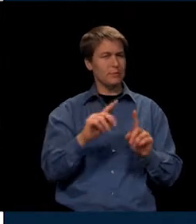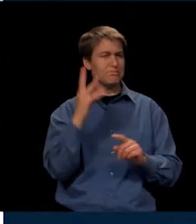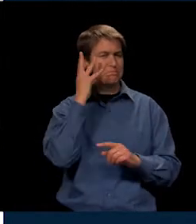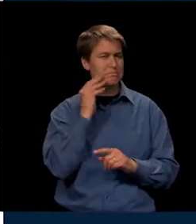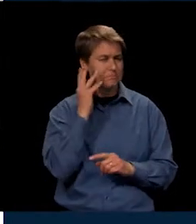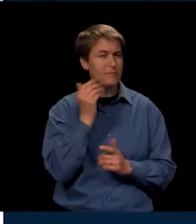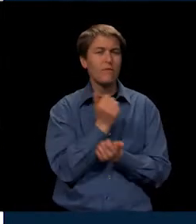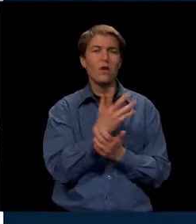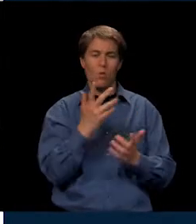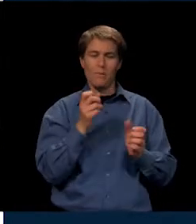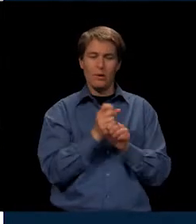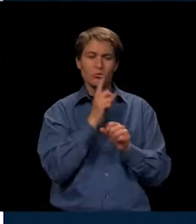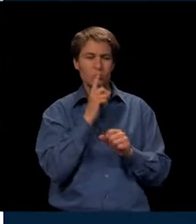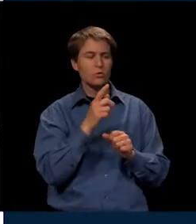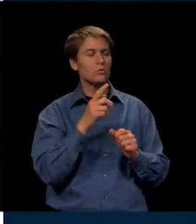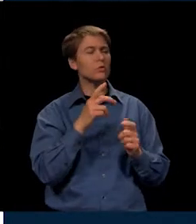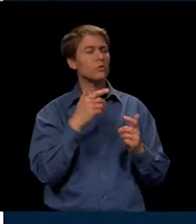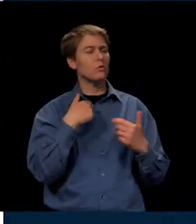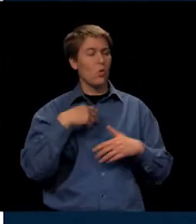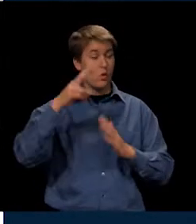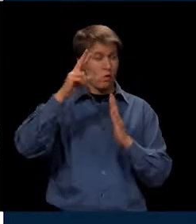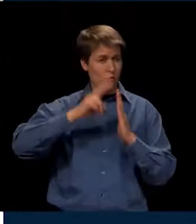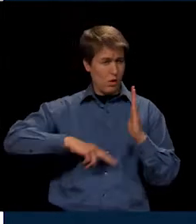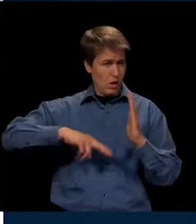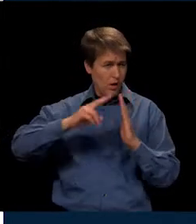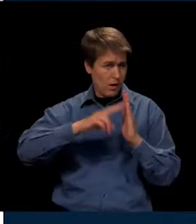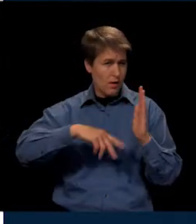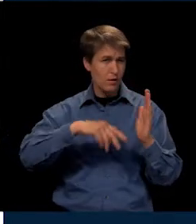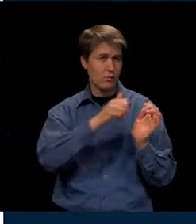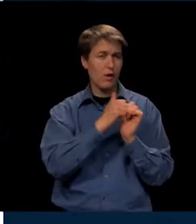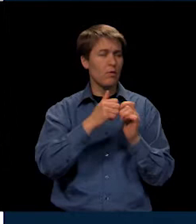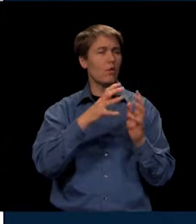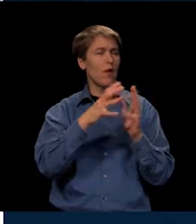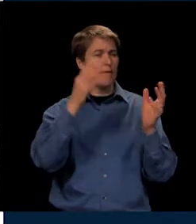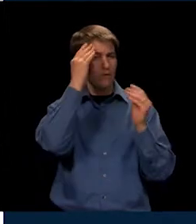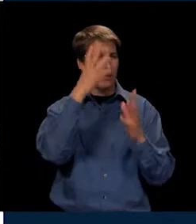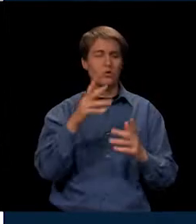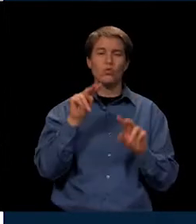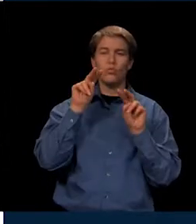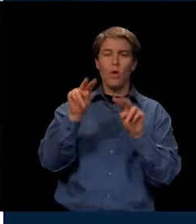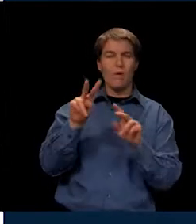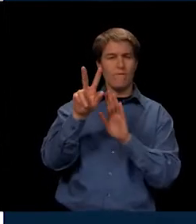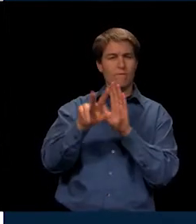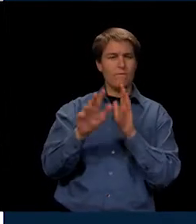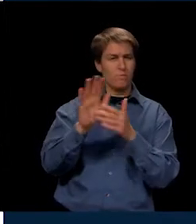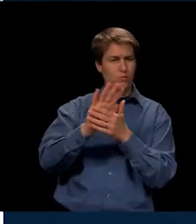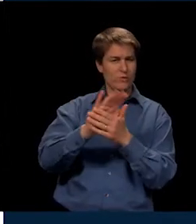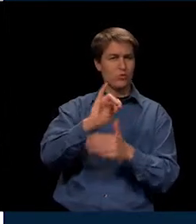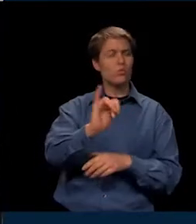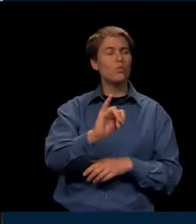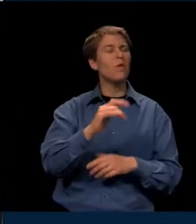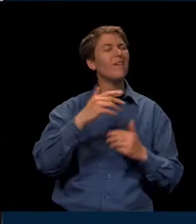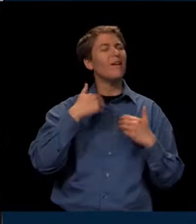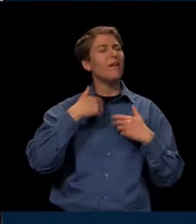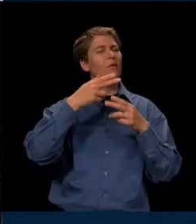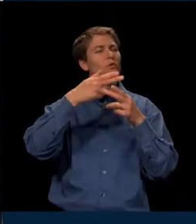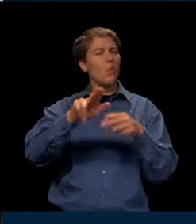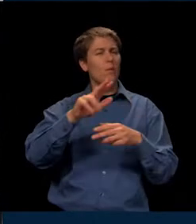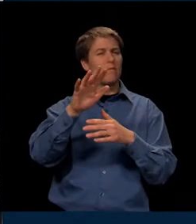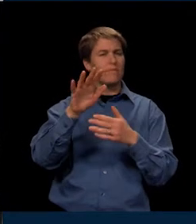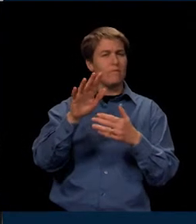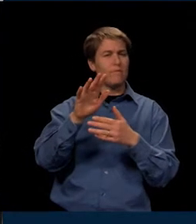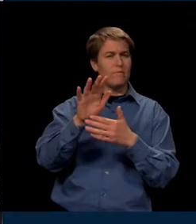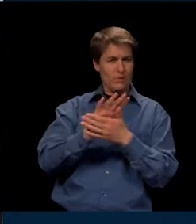that we had an opportunity. So we read articles, we had a lot of information, and we watched some videos. I'm going to have us watch just a moment of a video,